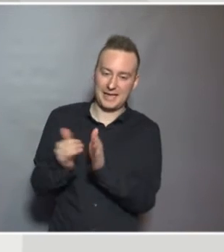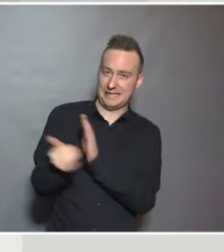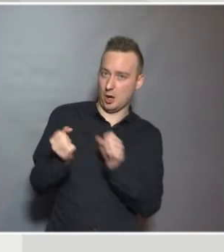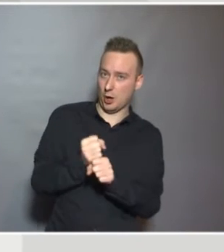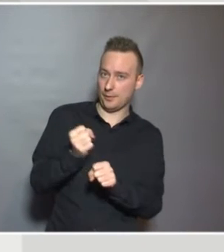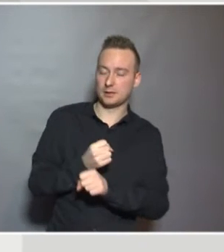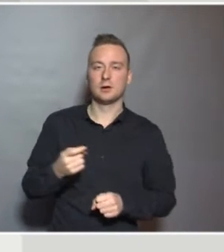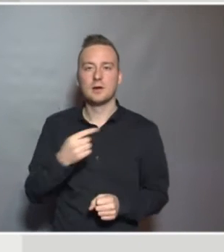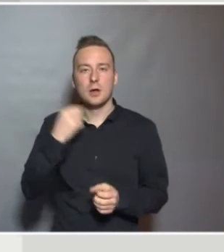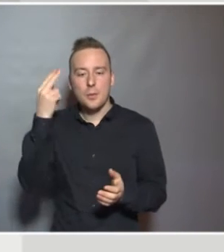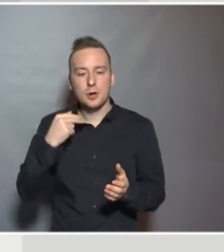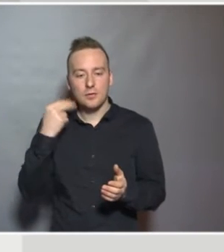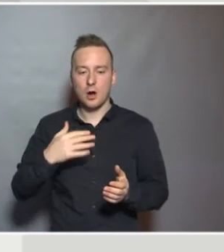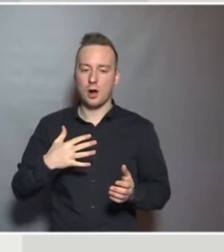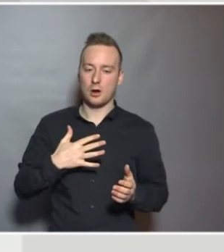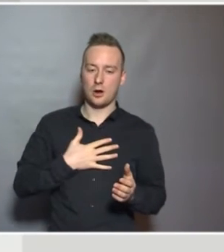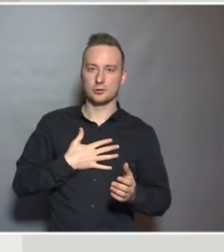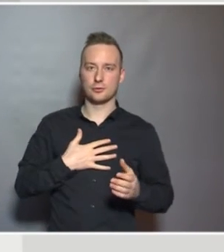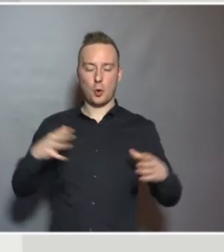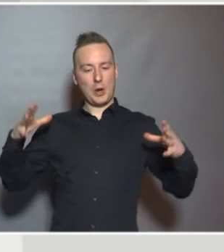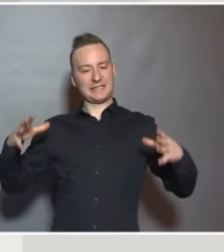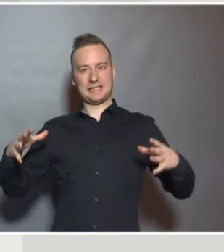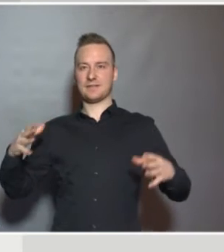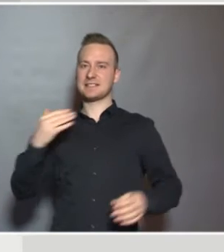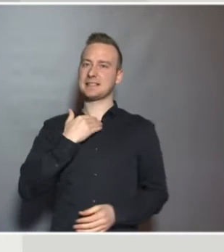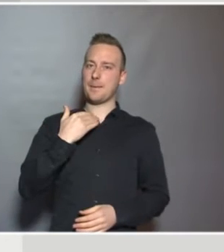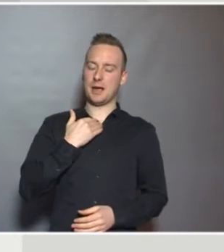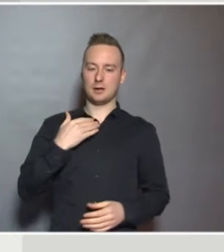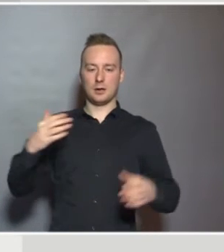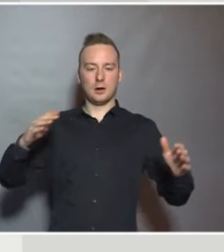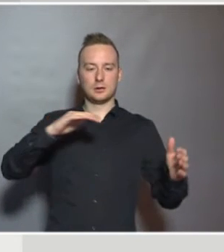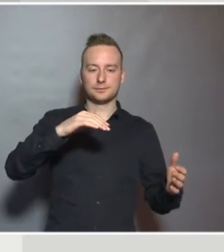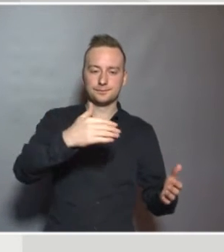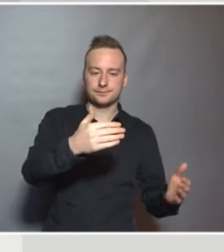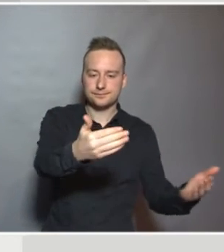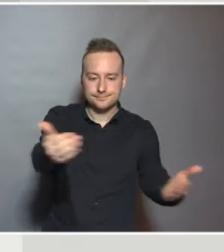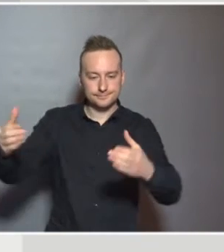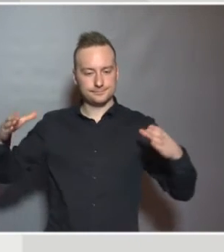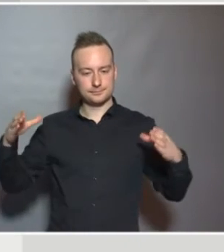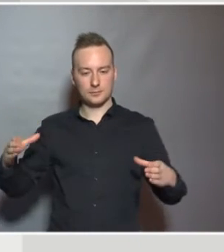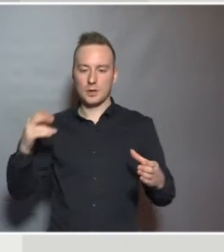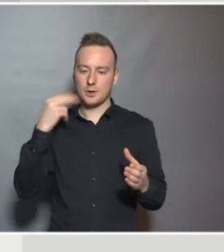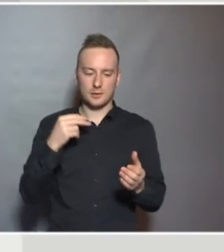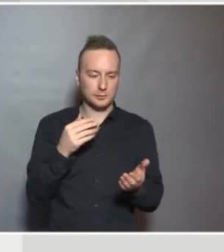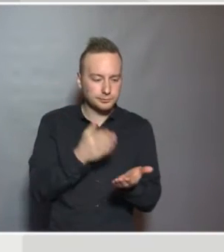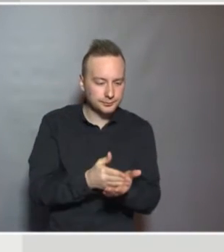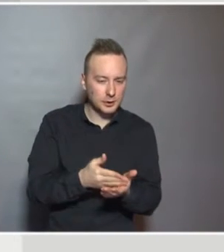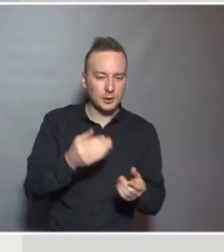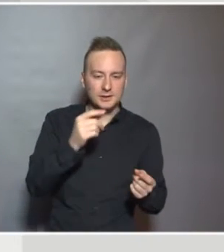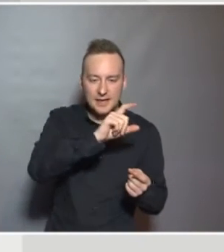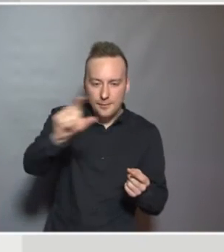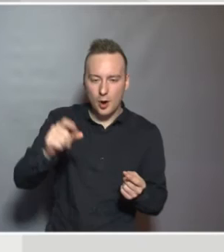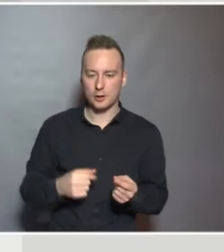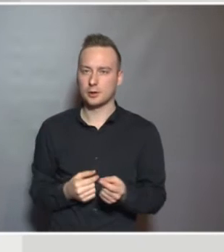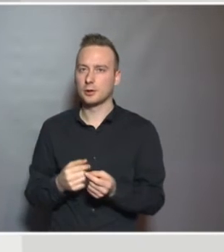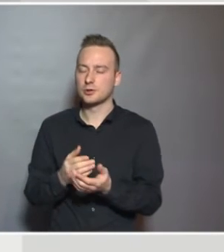provide a collective voice. We try to identify topics and issues that all